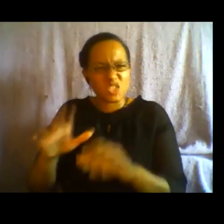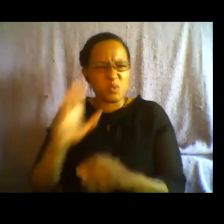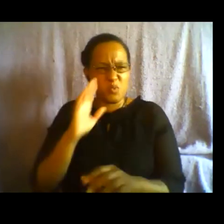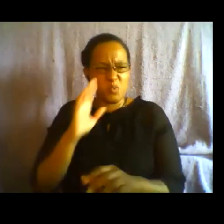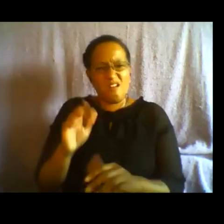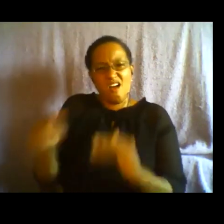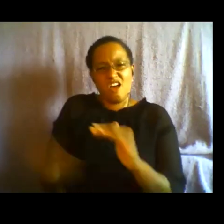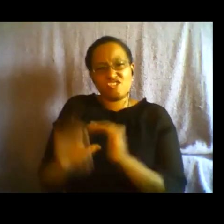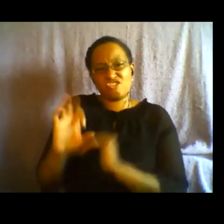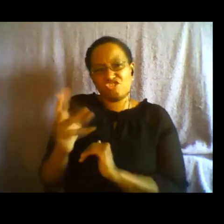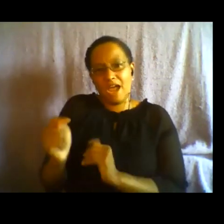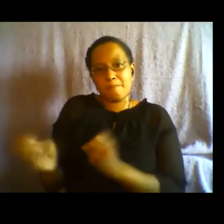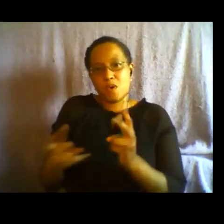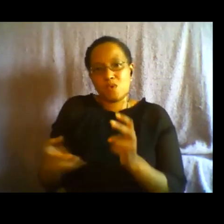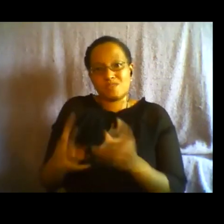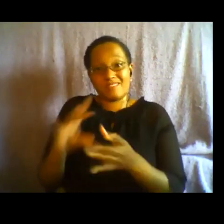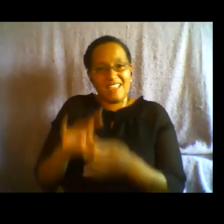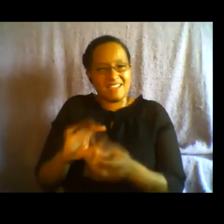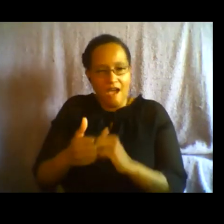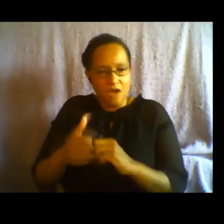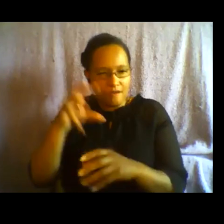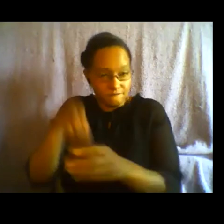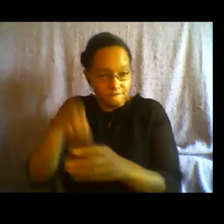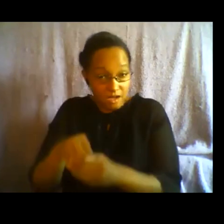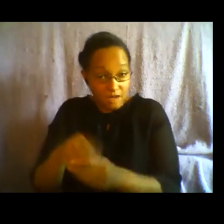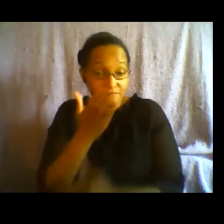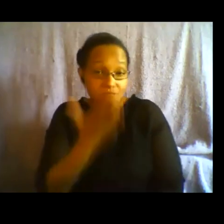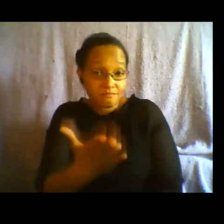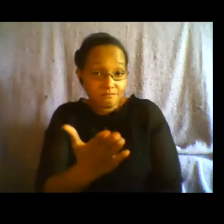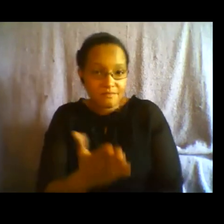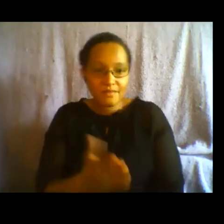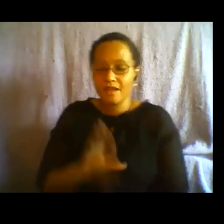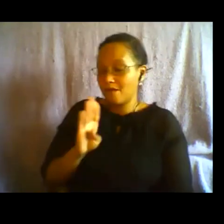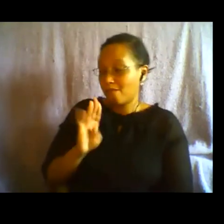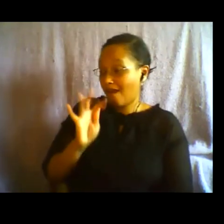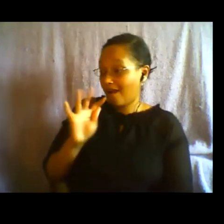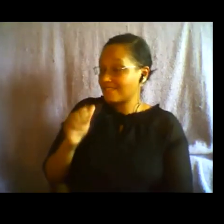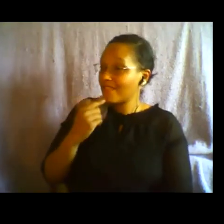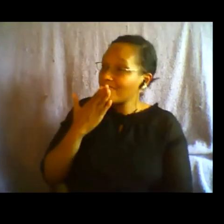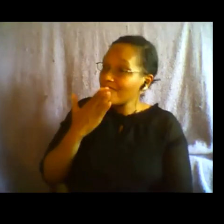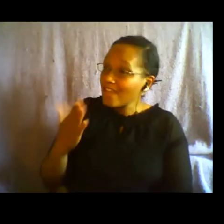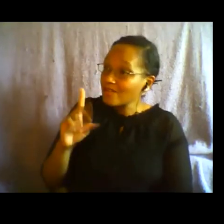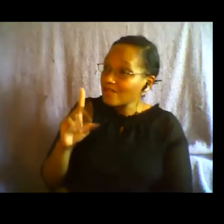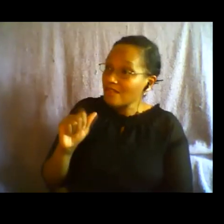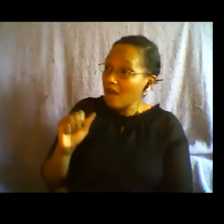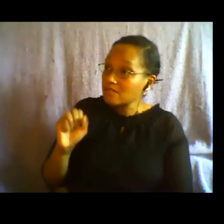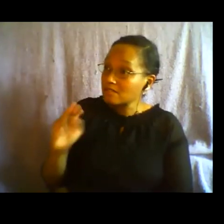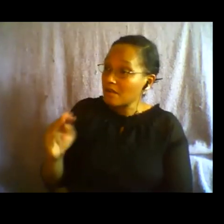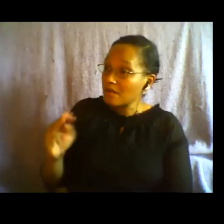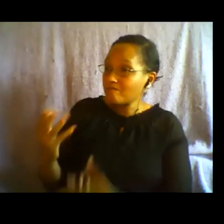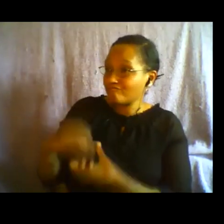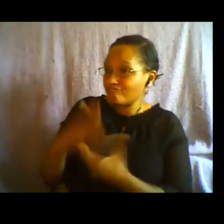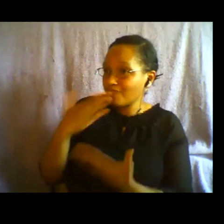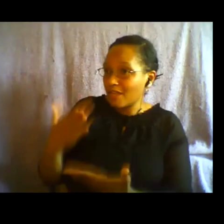the chat thank you thank you so much dasom for joining us um and i just want to remind people